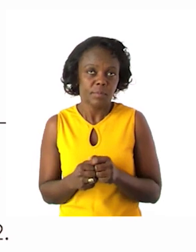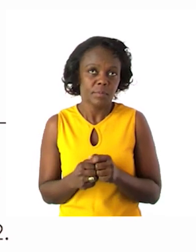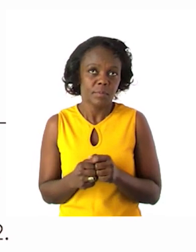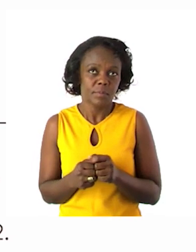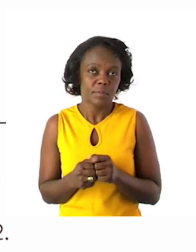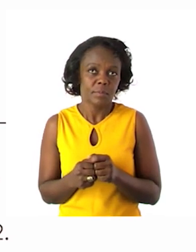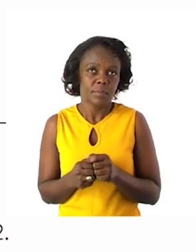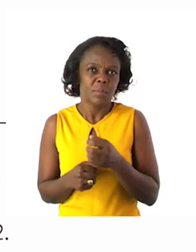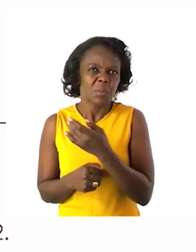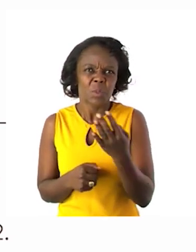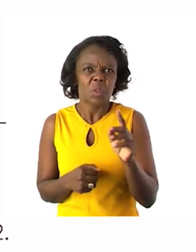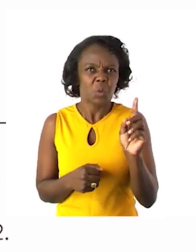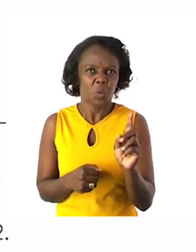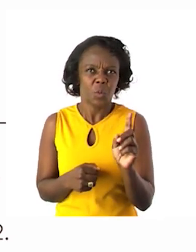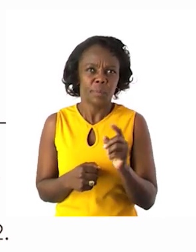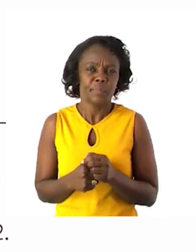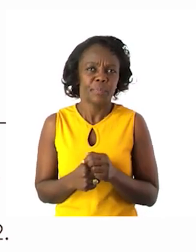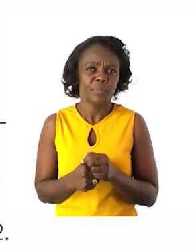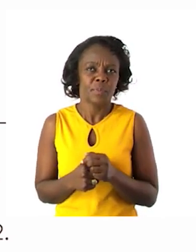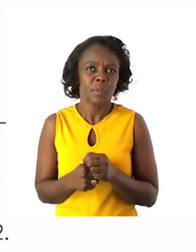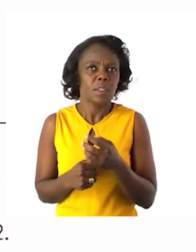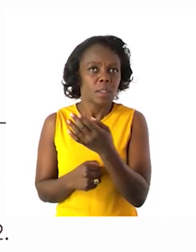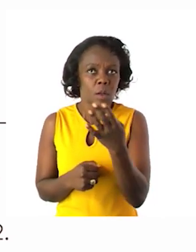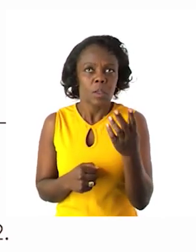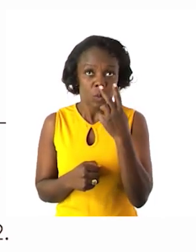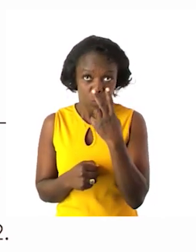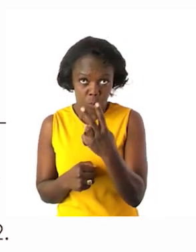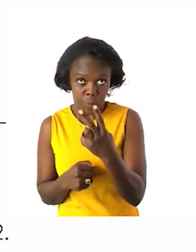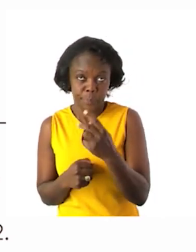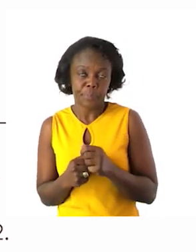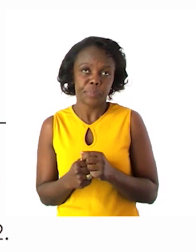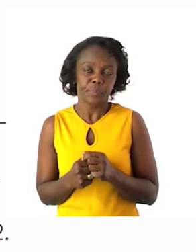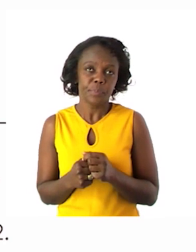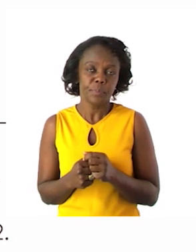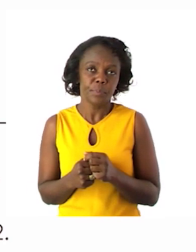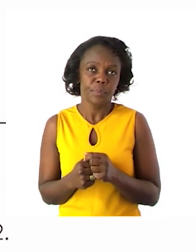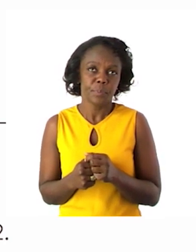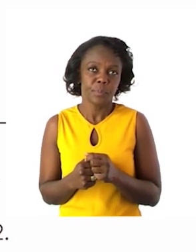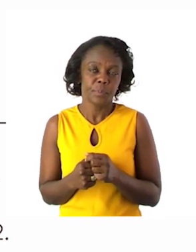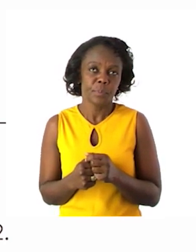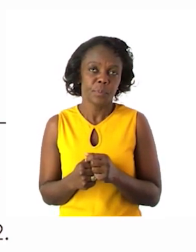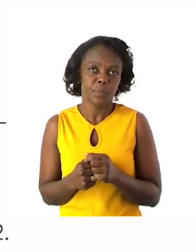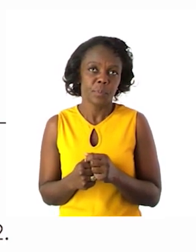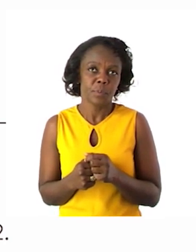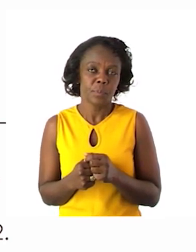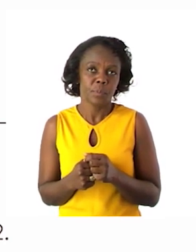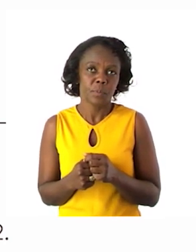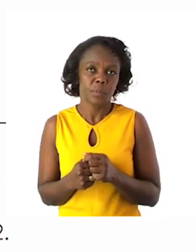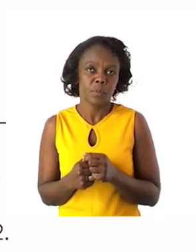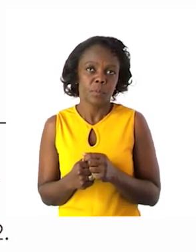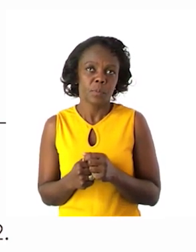counting in? We are counting in 2s. Therefore I would like you to fill in the 2 numbers that they have